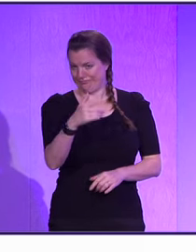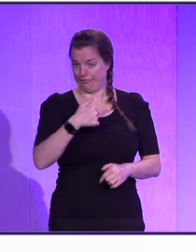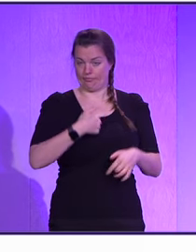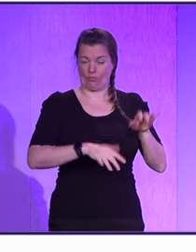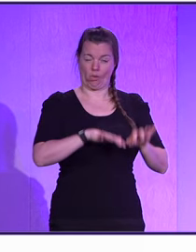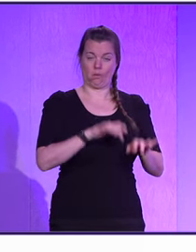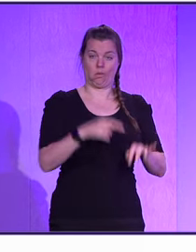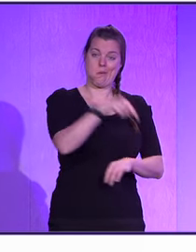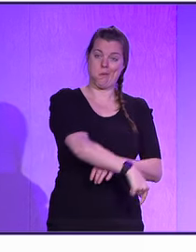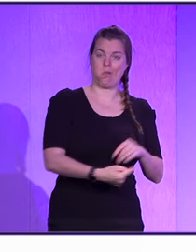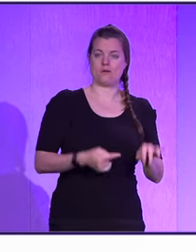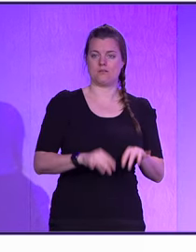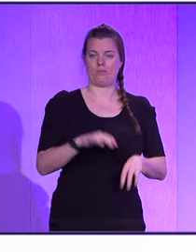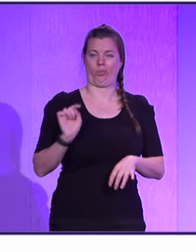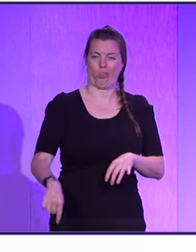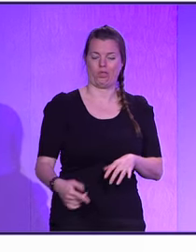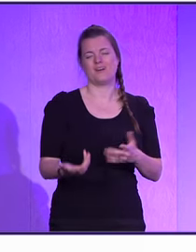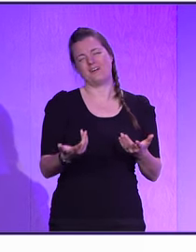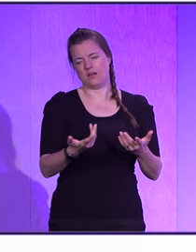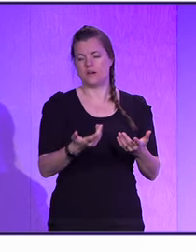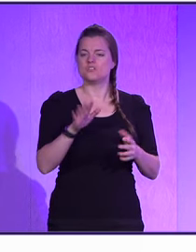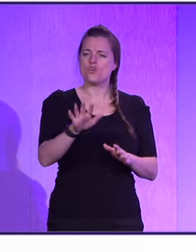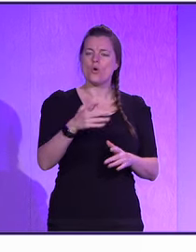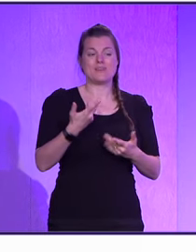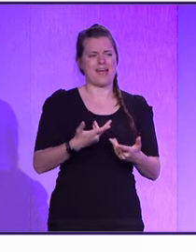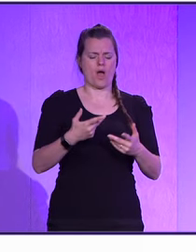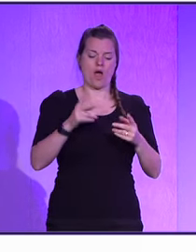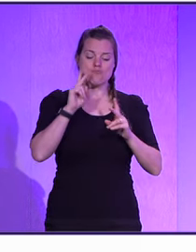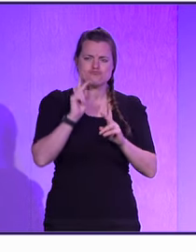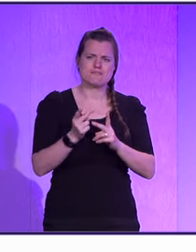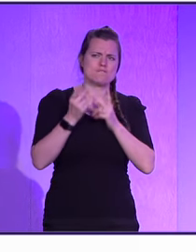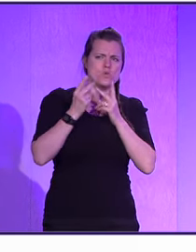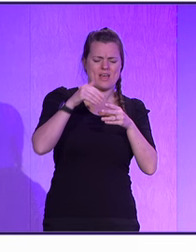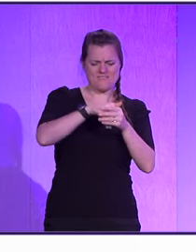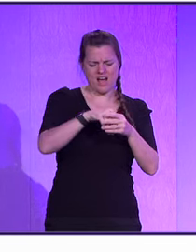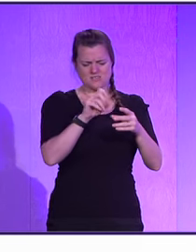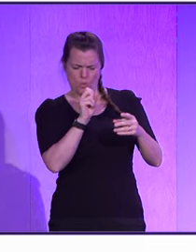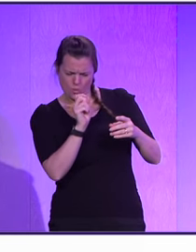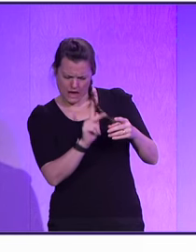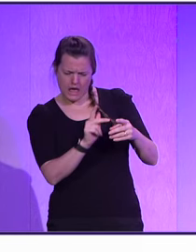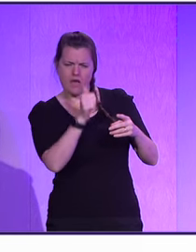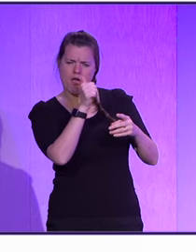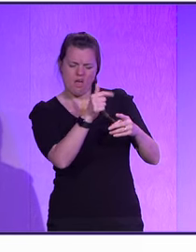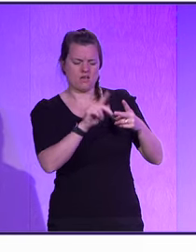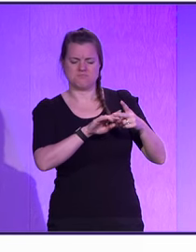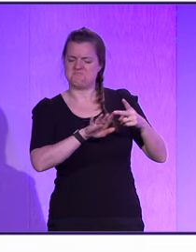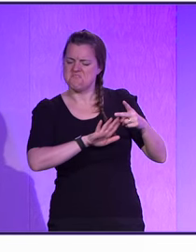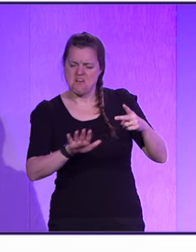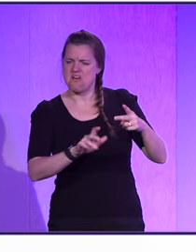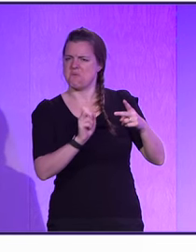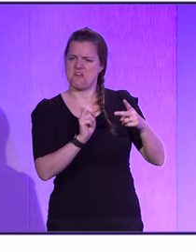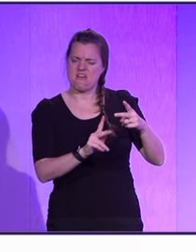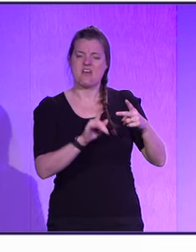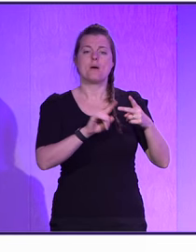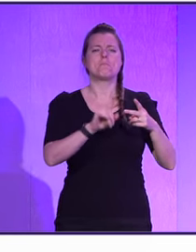typer, right? So you've seen that. And now I'm reviewing the files one by one, whether they're okay or not okay, and I